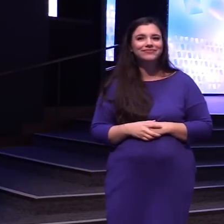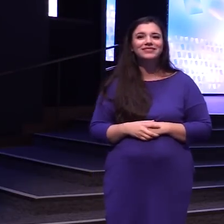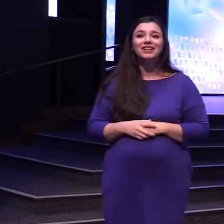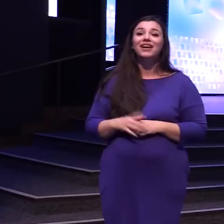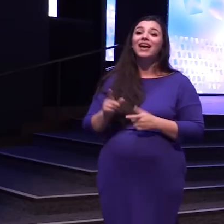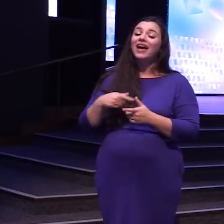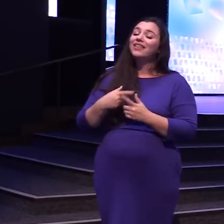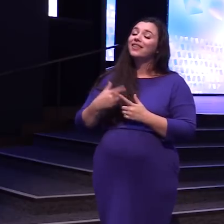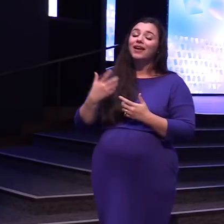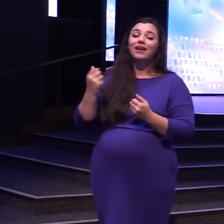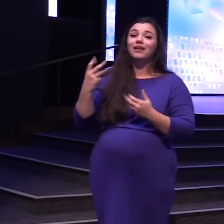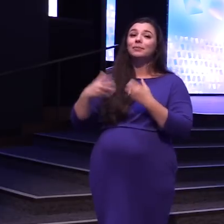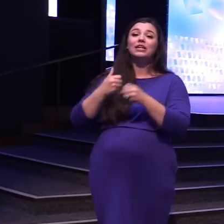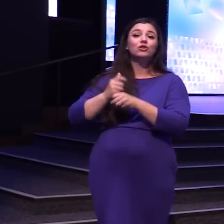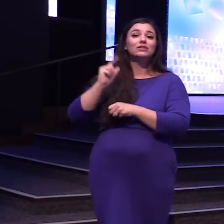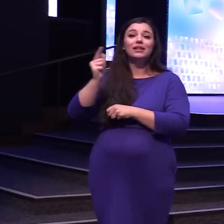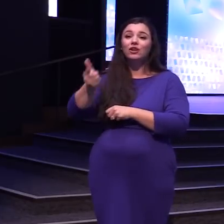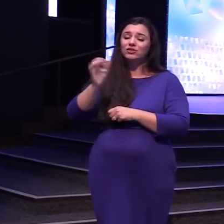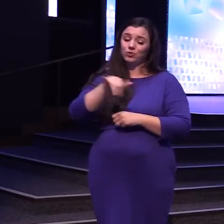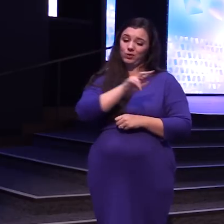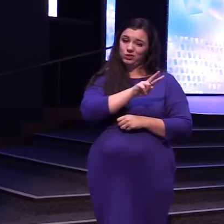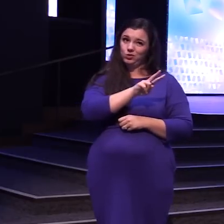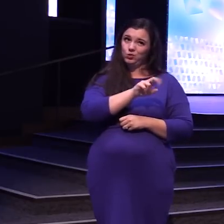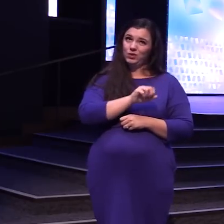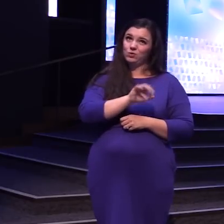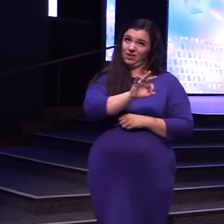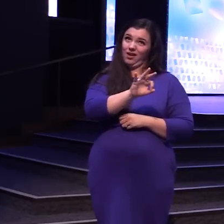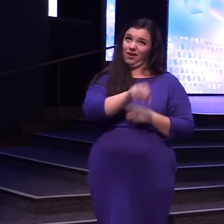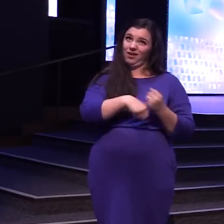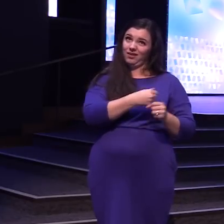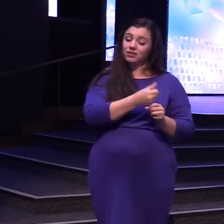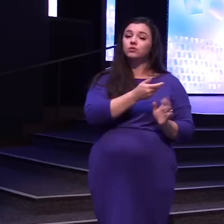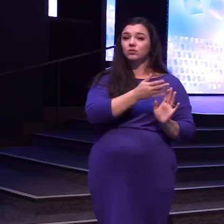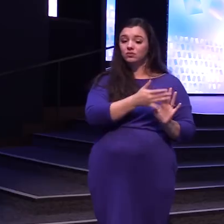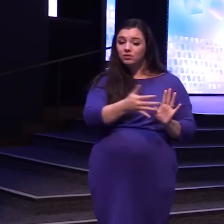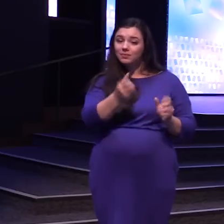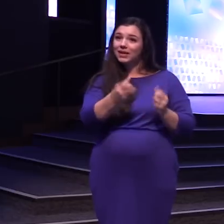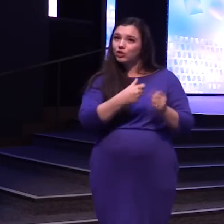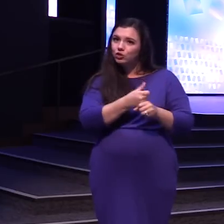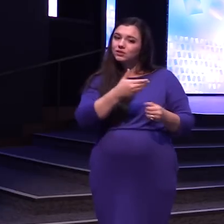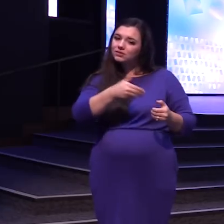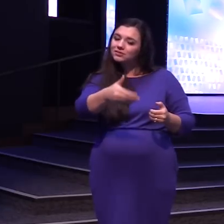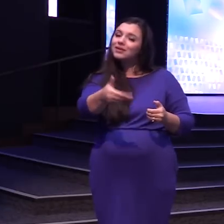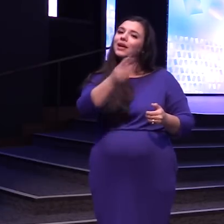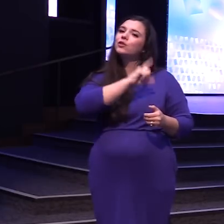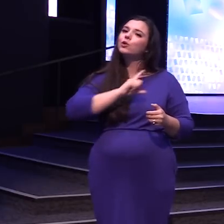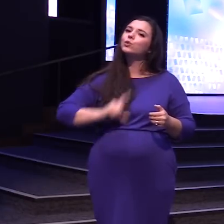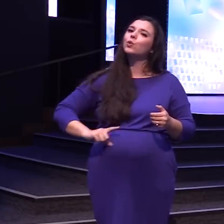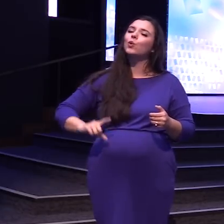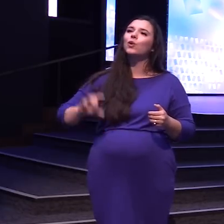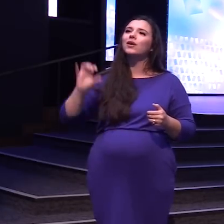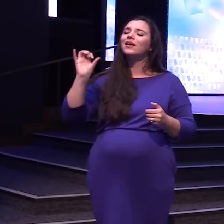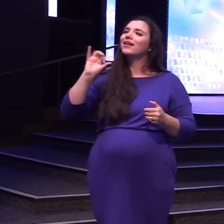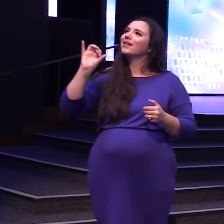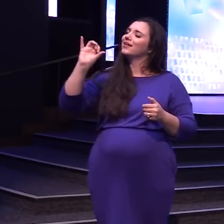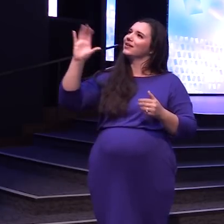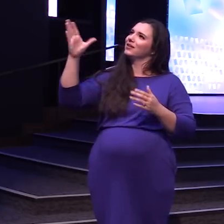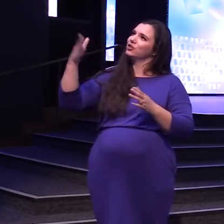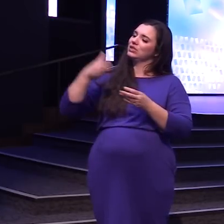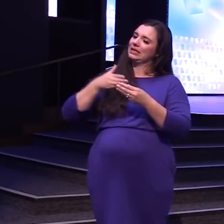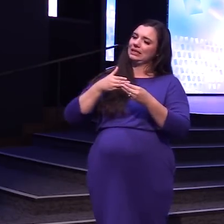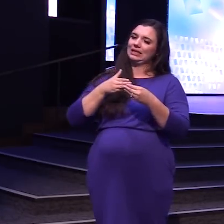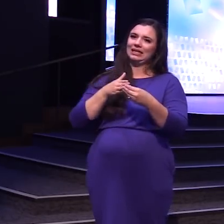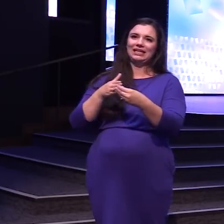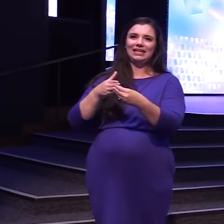And then like Years go by Think about that That was 2009 Years go by And then the Lord Just kind of like Unfolds things